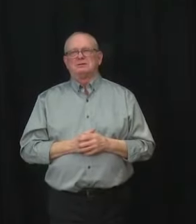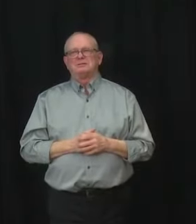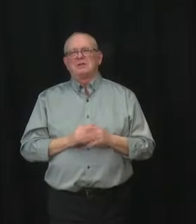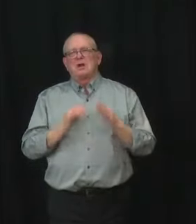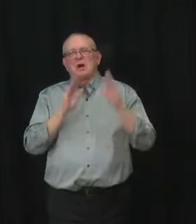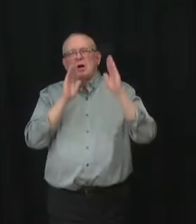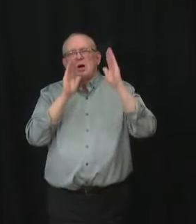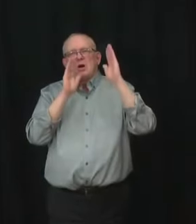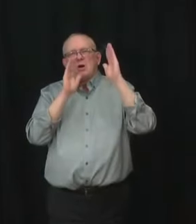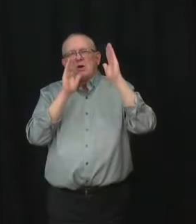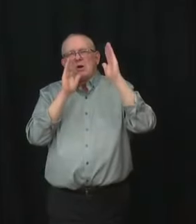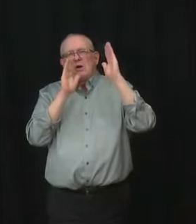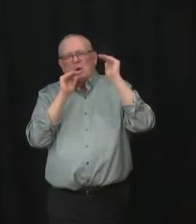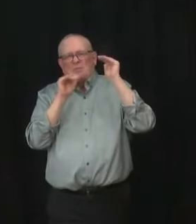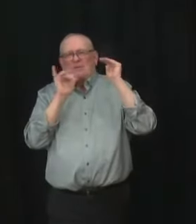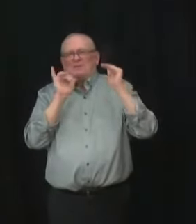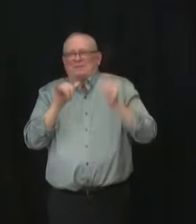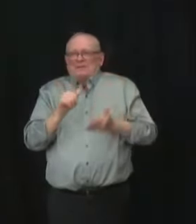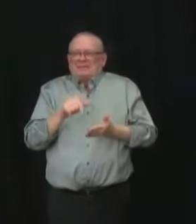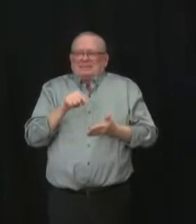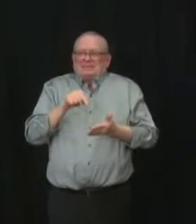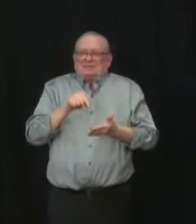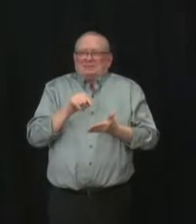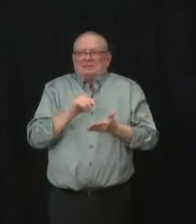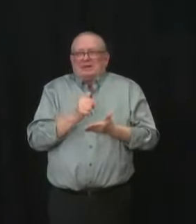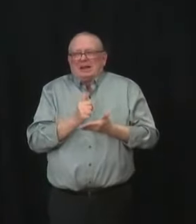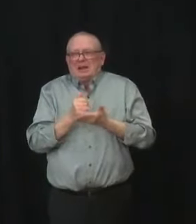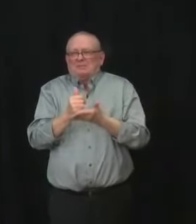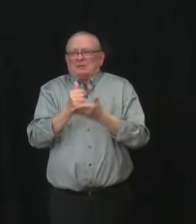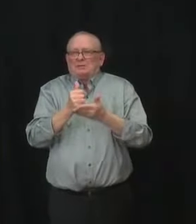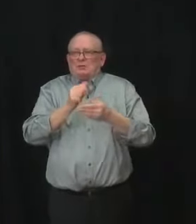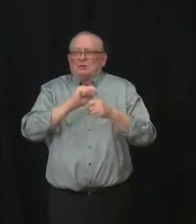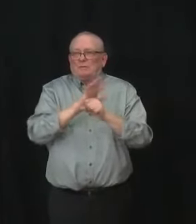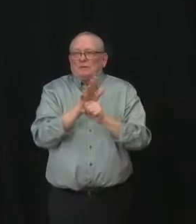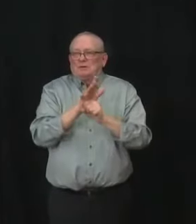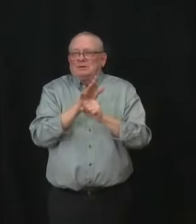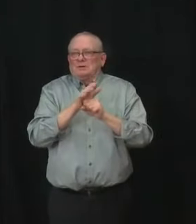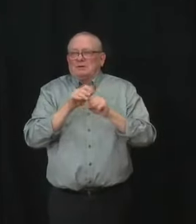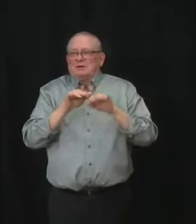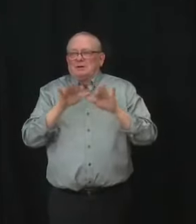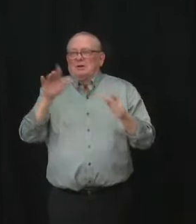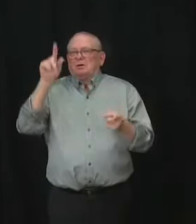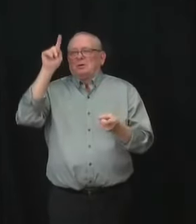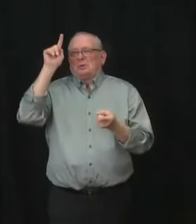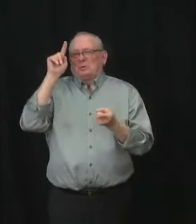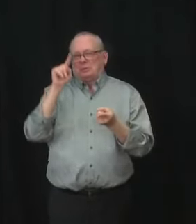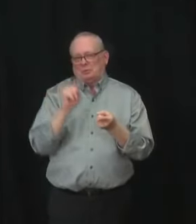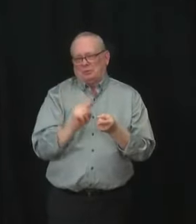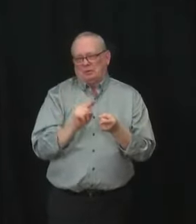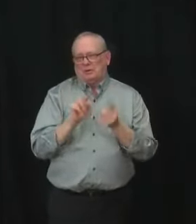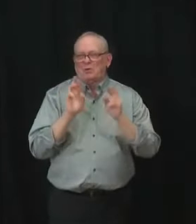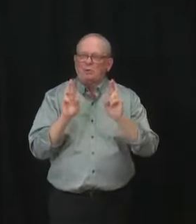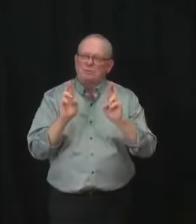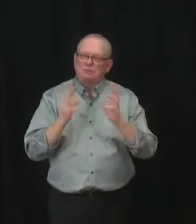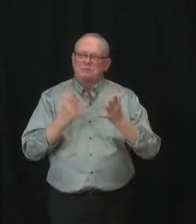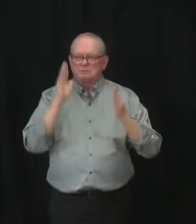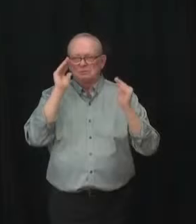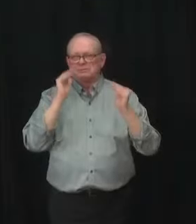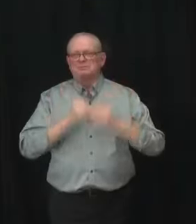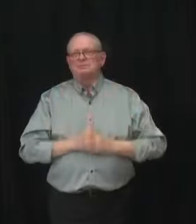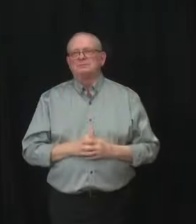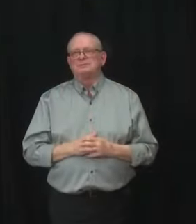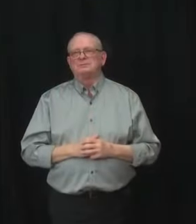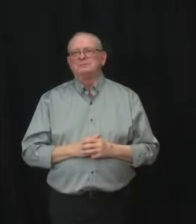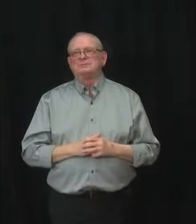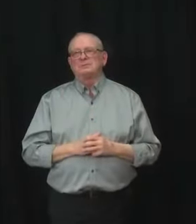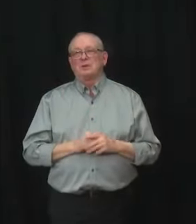serious outcomes such as hospitalization due to COVID-19. However, we cannot rely